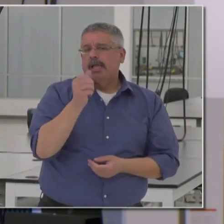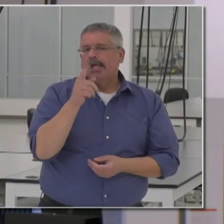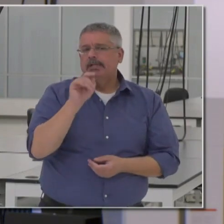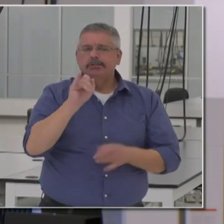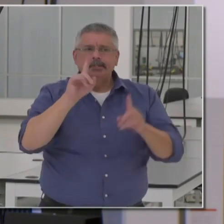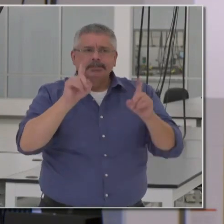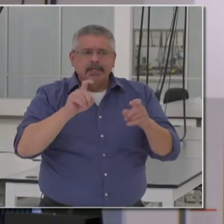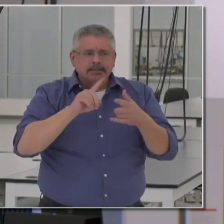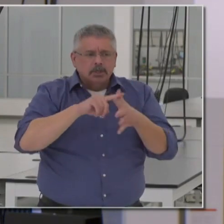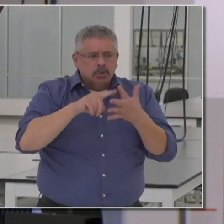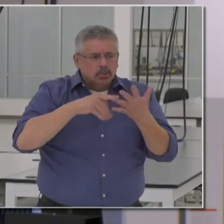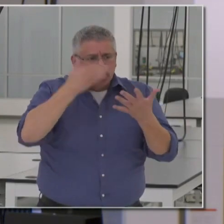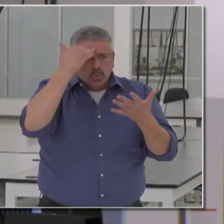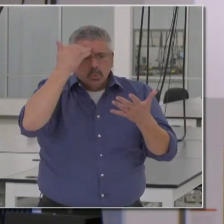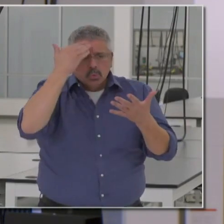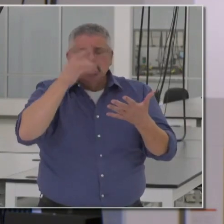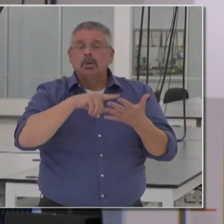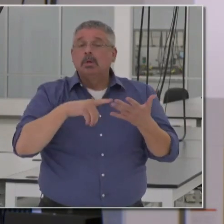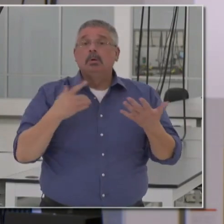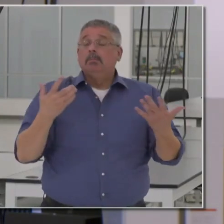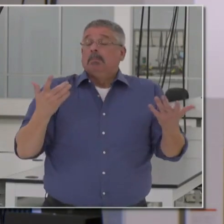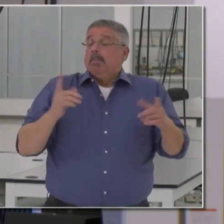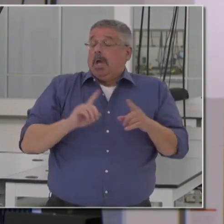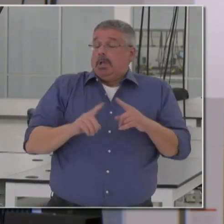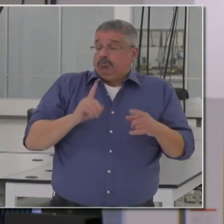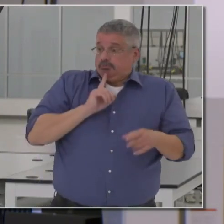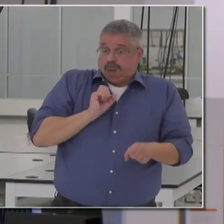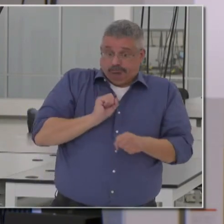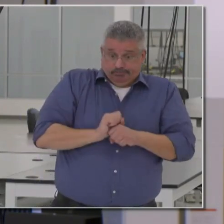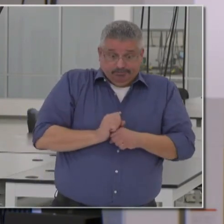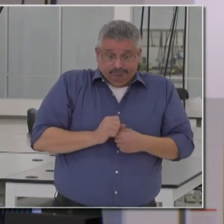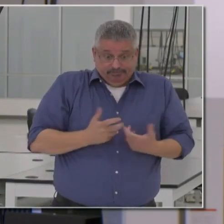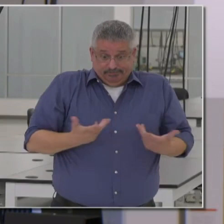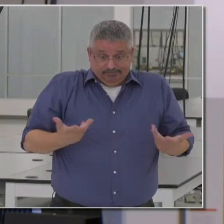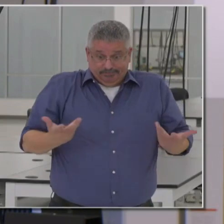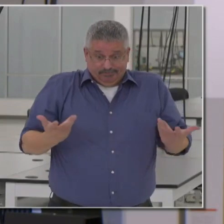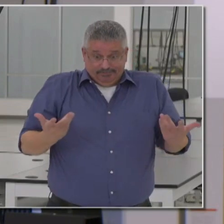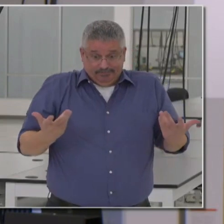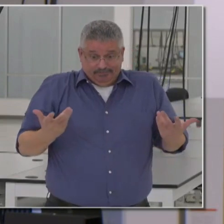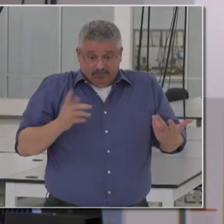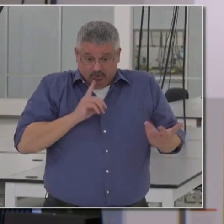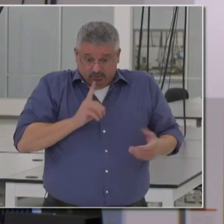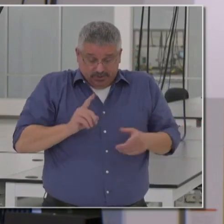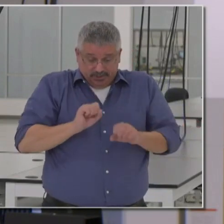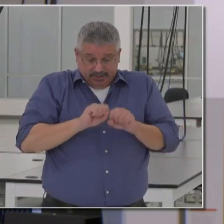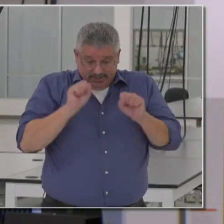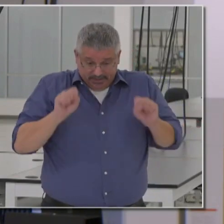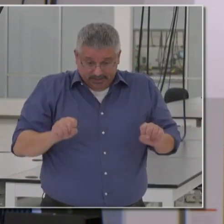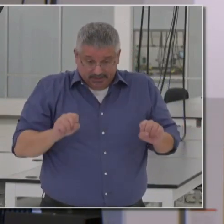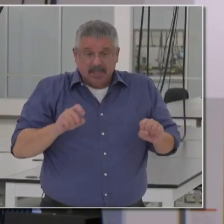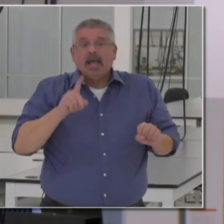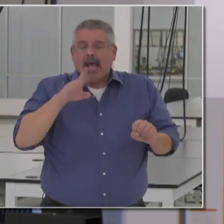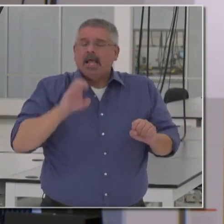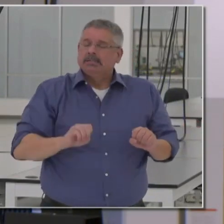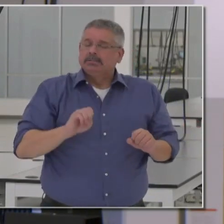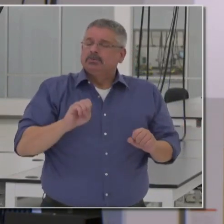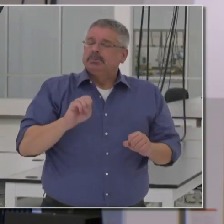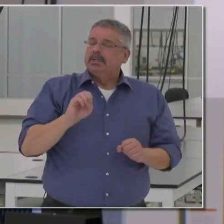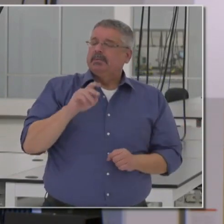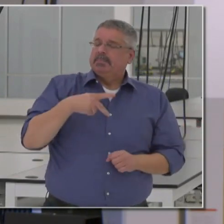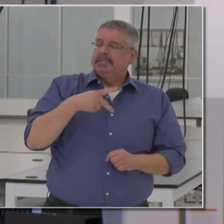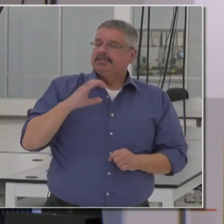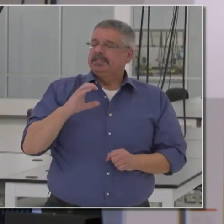I think we should encourage that. But at the end of the day, the backbone, the real architecture, it's got to be our PCR